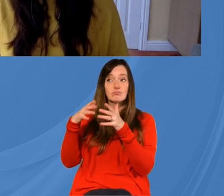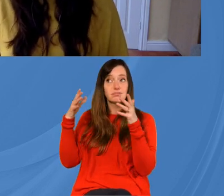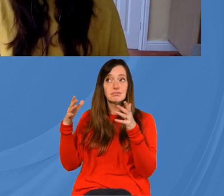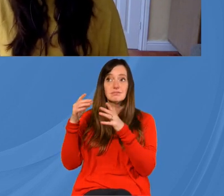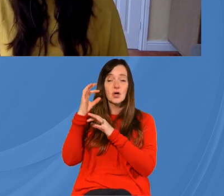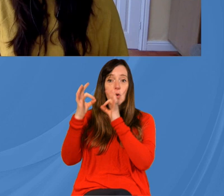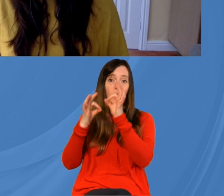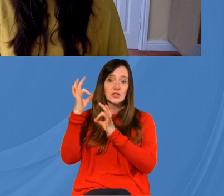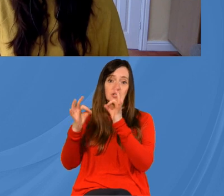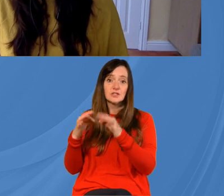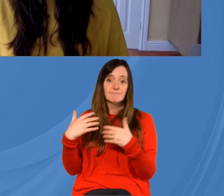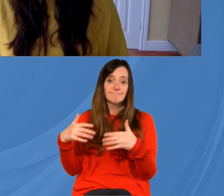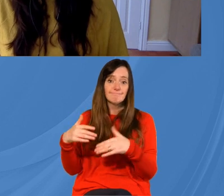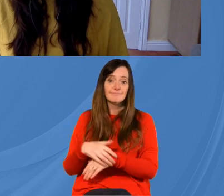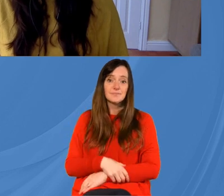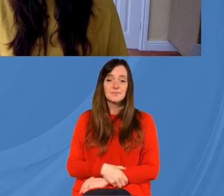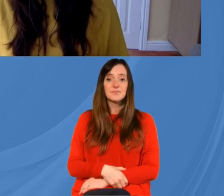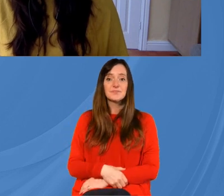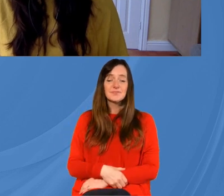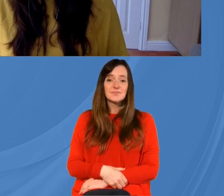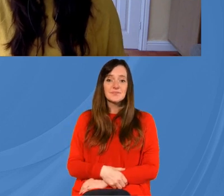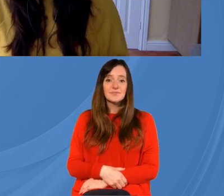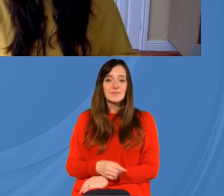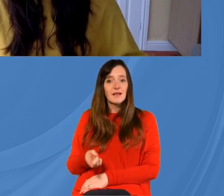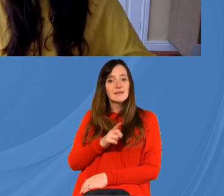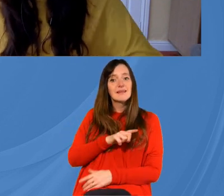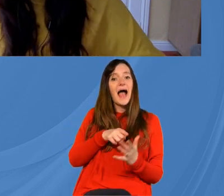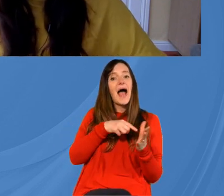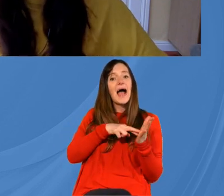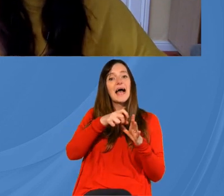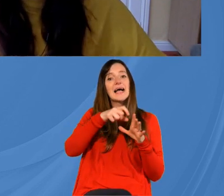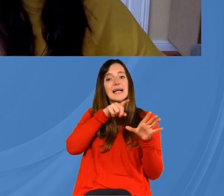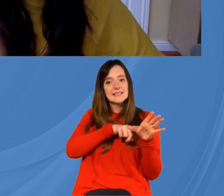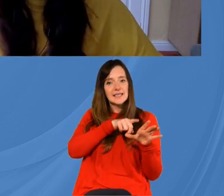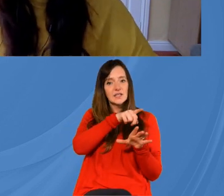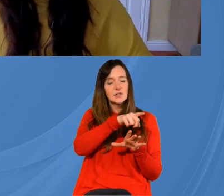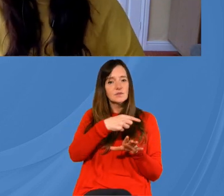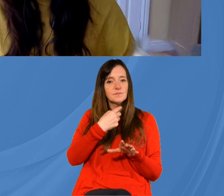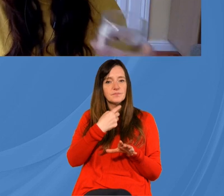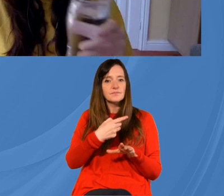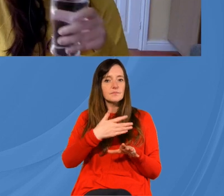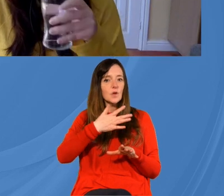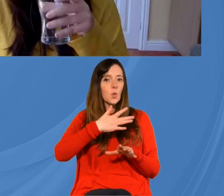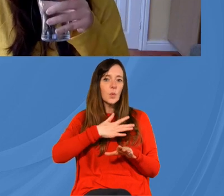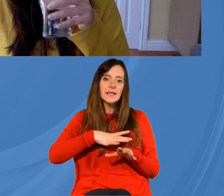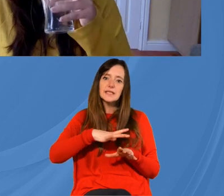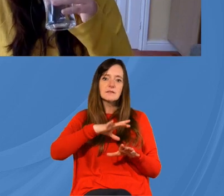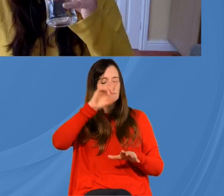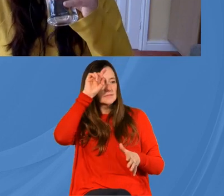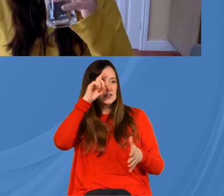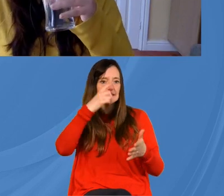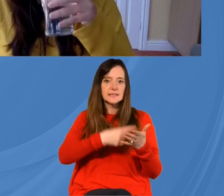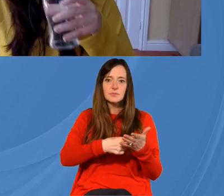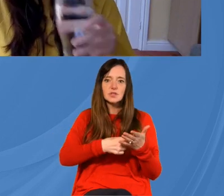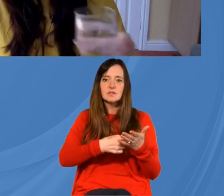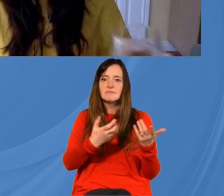exactly andy over to you uh you talk about being intentional attentional in our use of social media uh do you have any